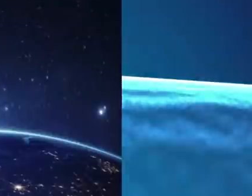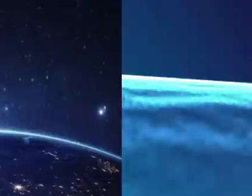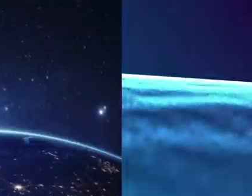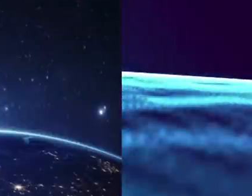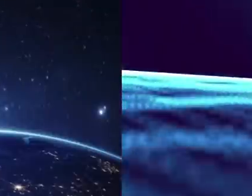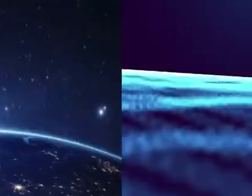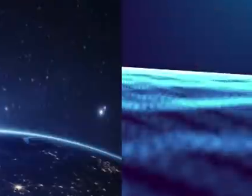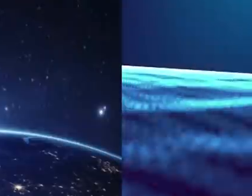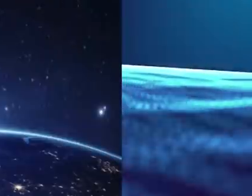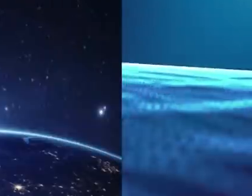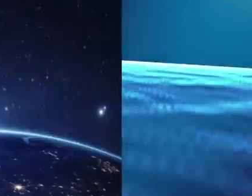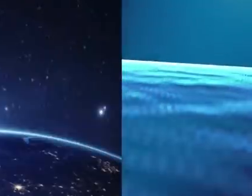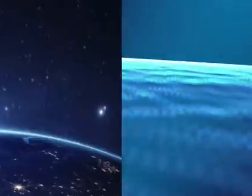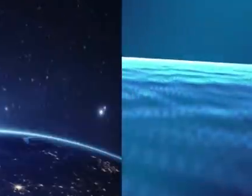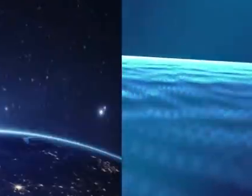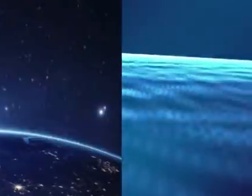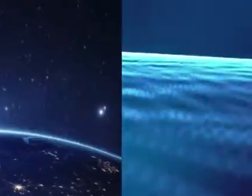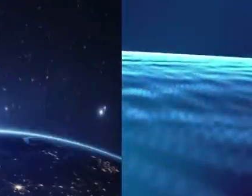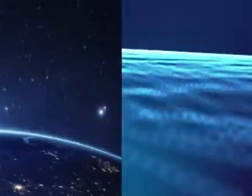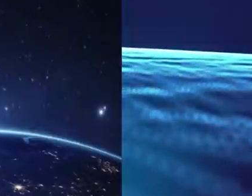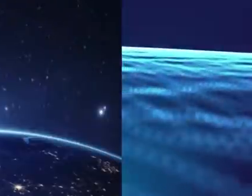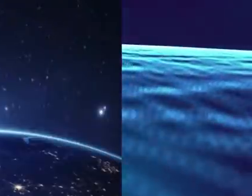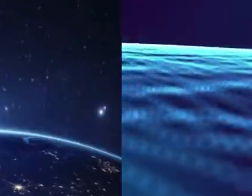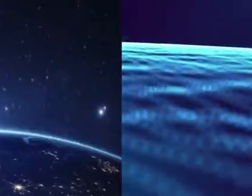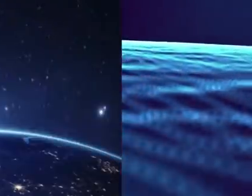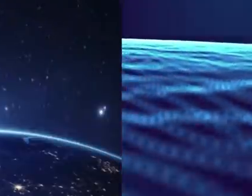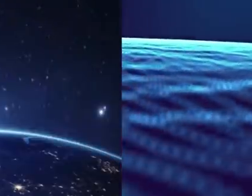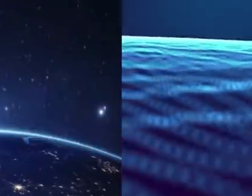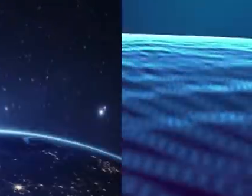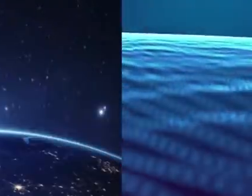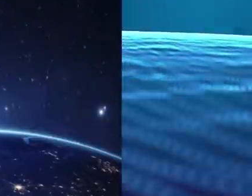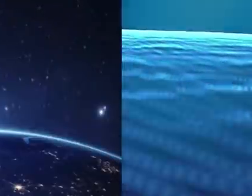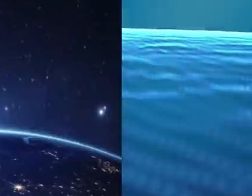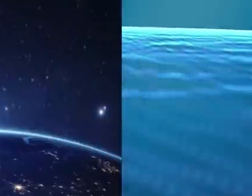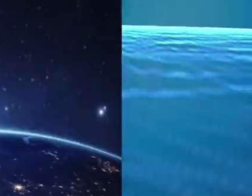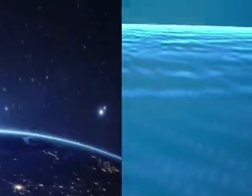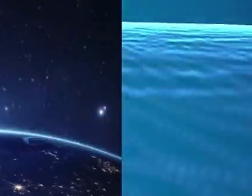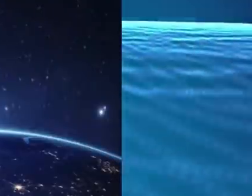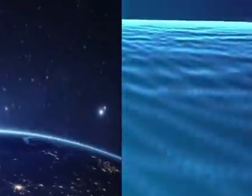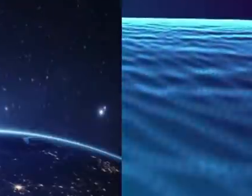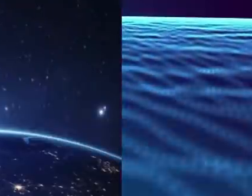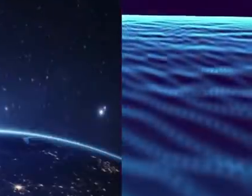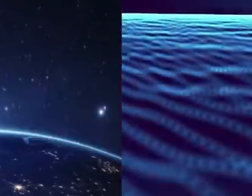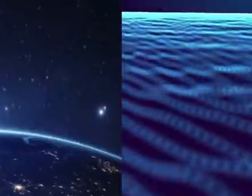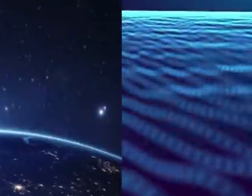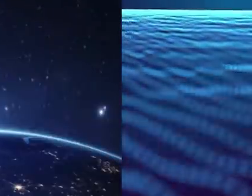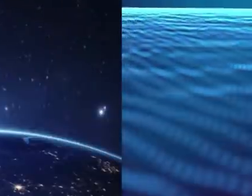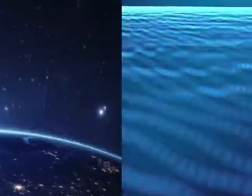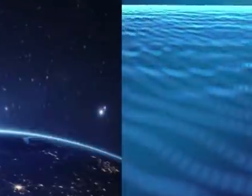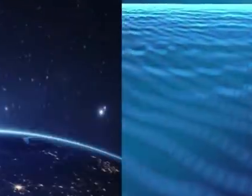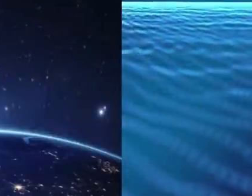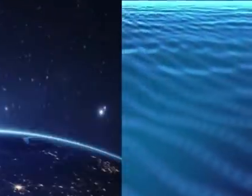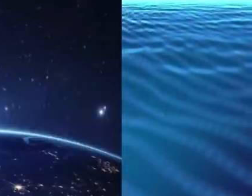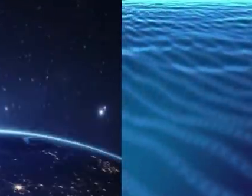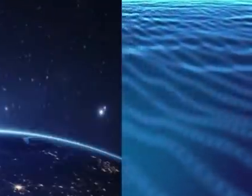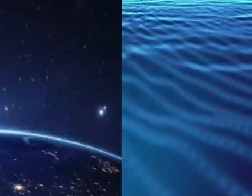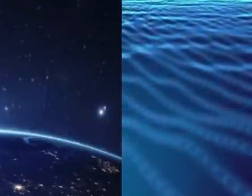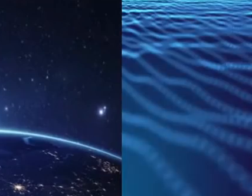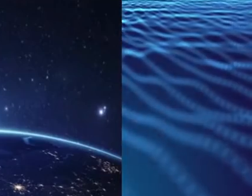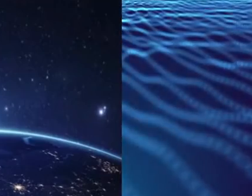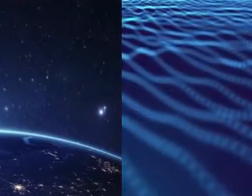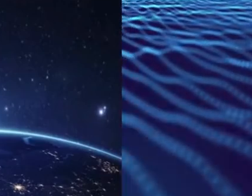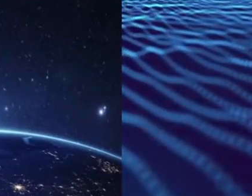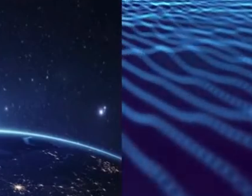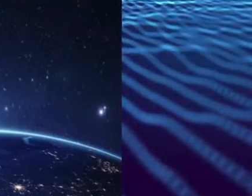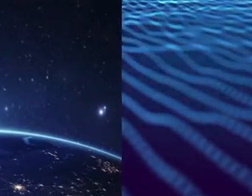that we may think that you may deteriorate. Or based upon what we are seeing in terms of your positive test, we